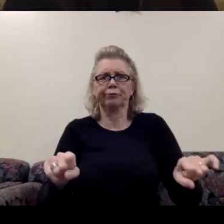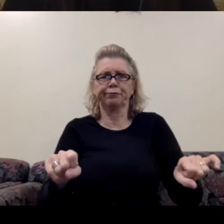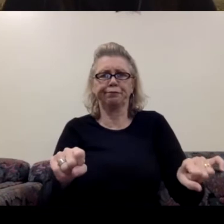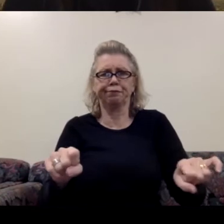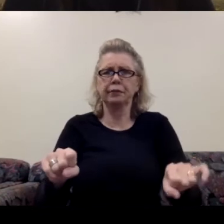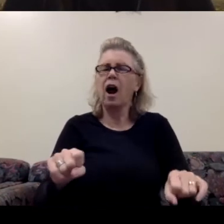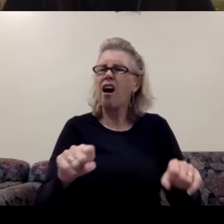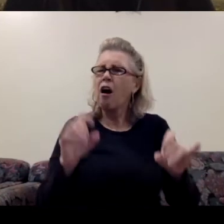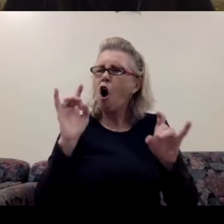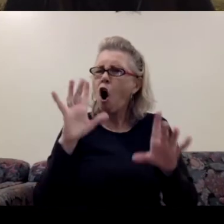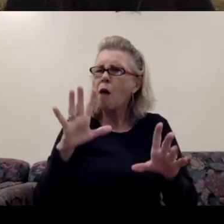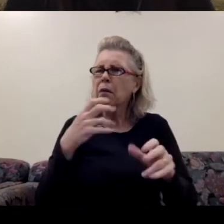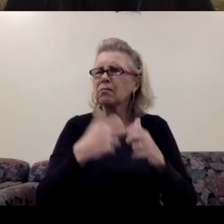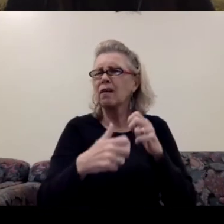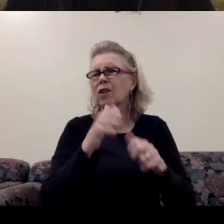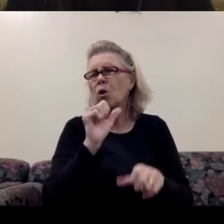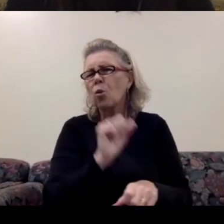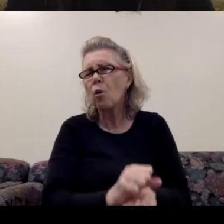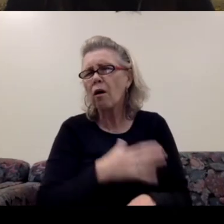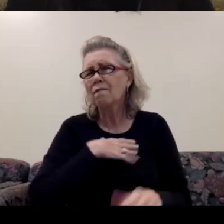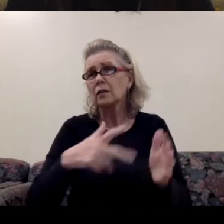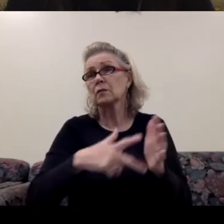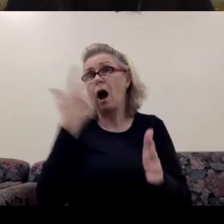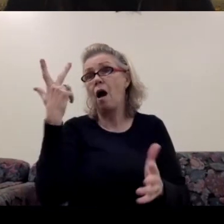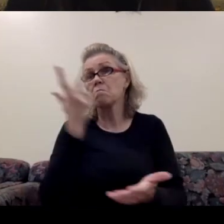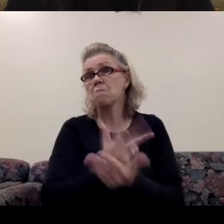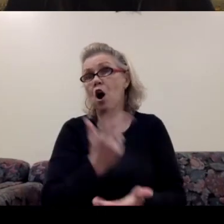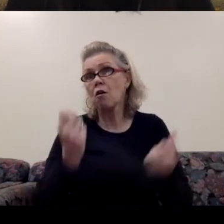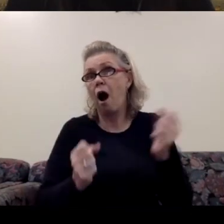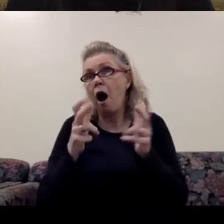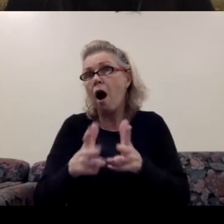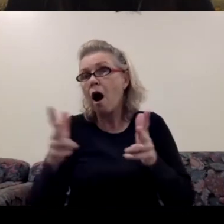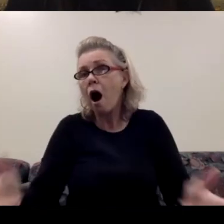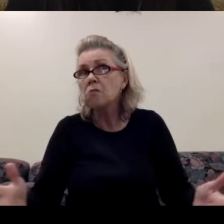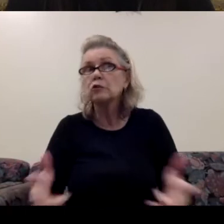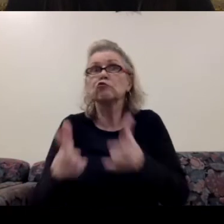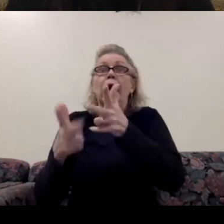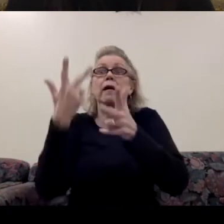work of double park cars, triple park cars, craziness on the street.